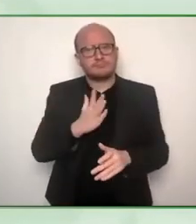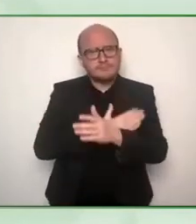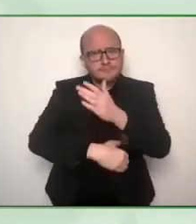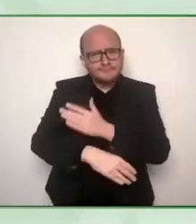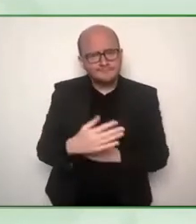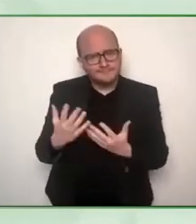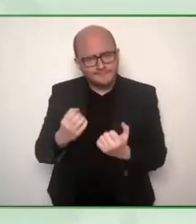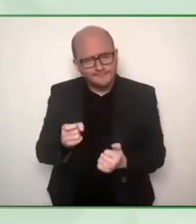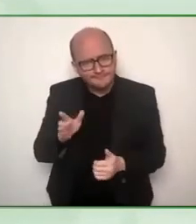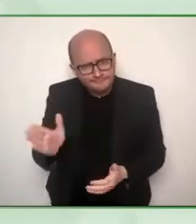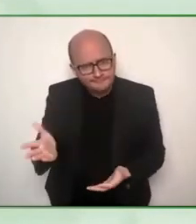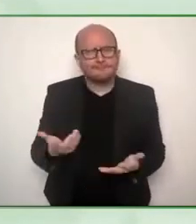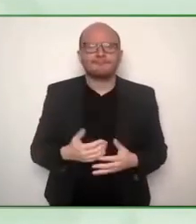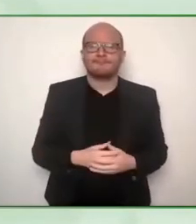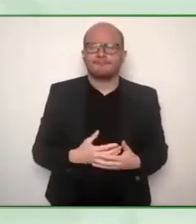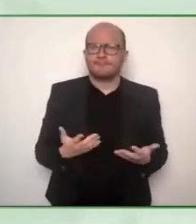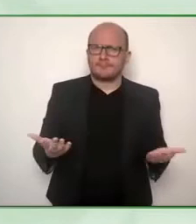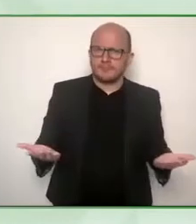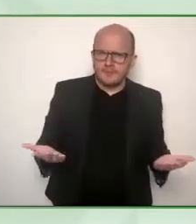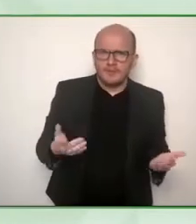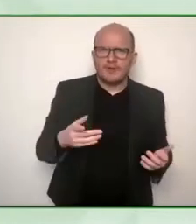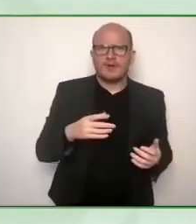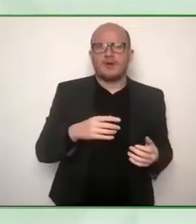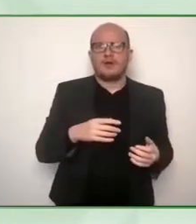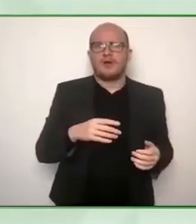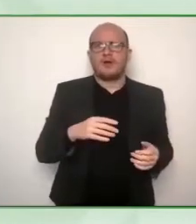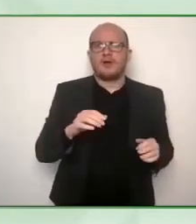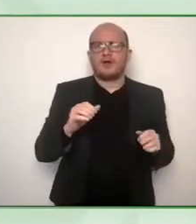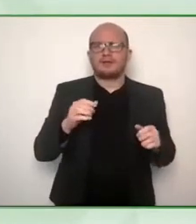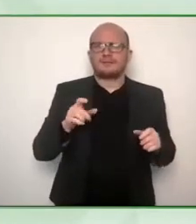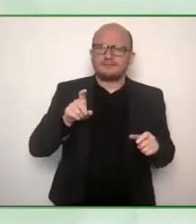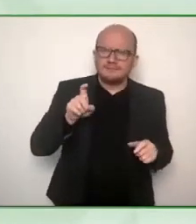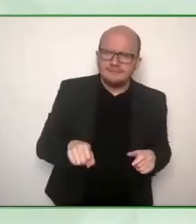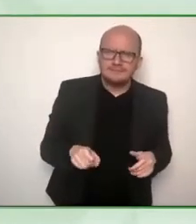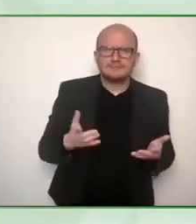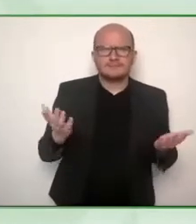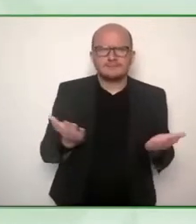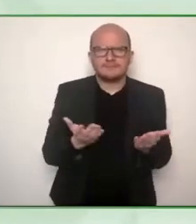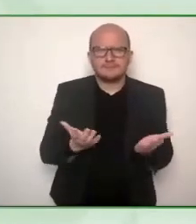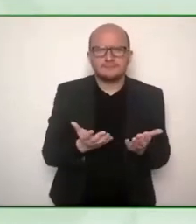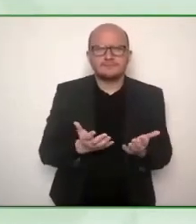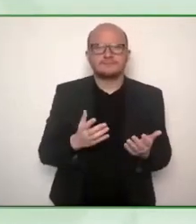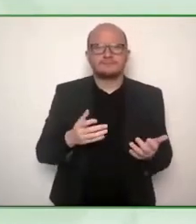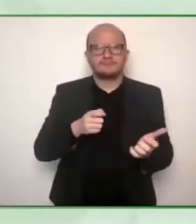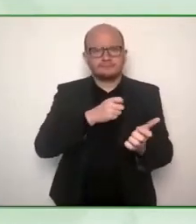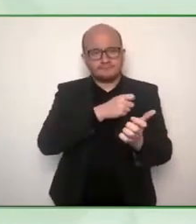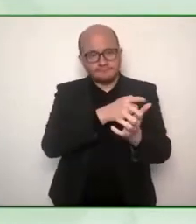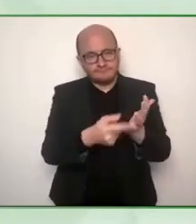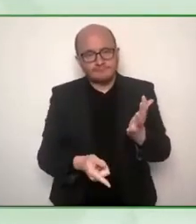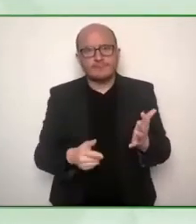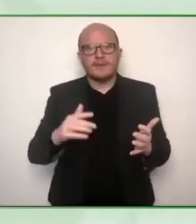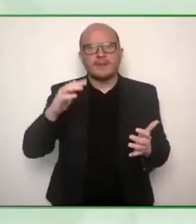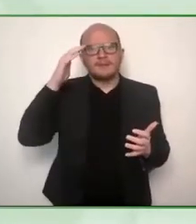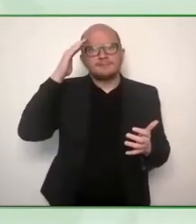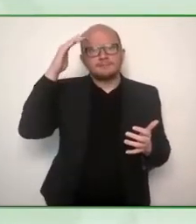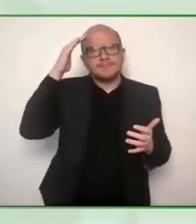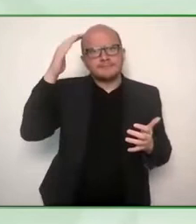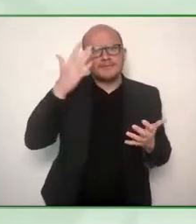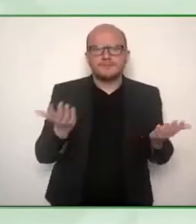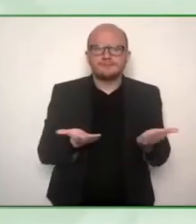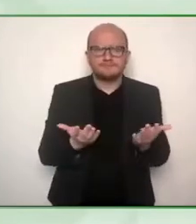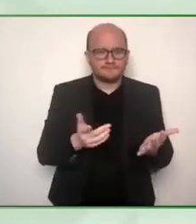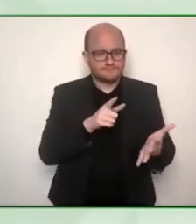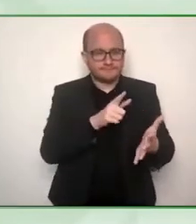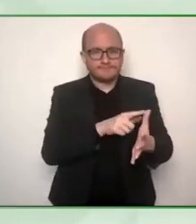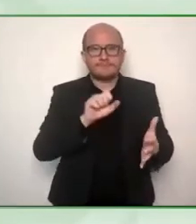specific measurable actionable time limited you know really smart strategies where we're holding